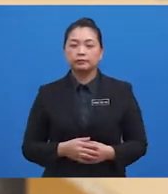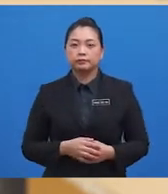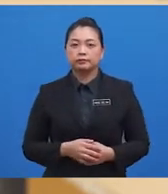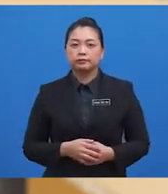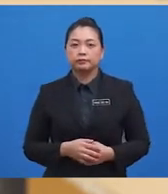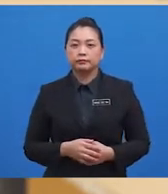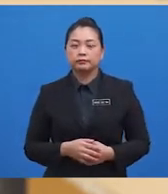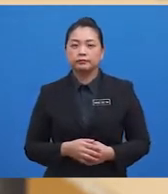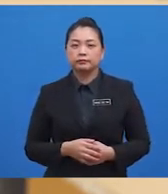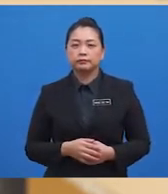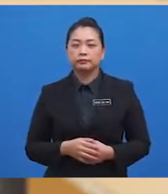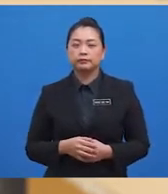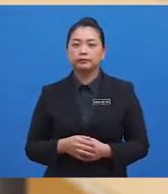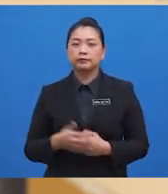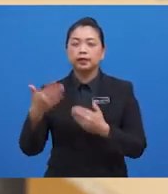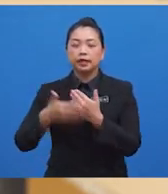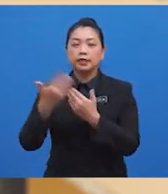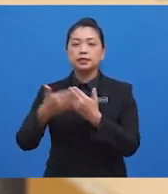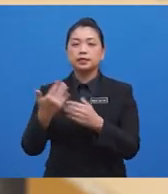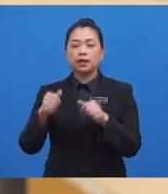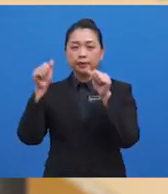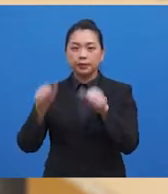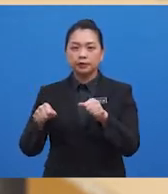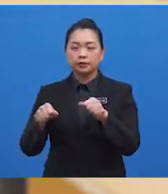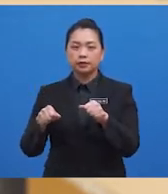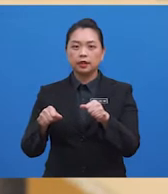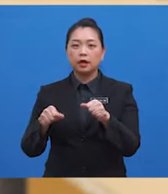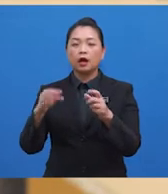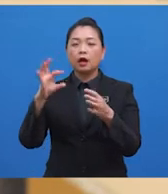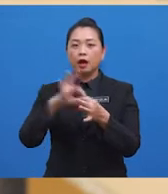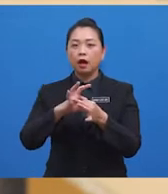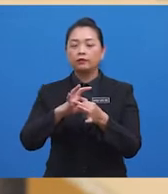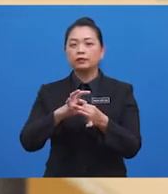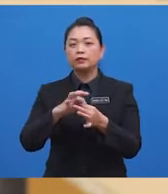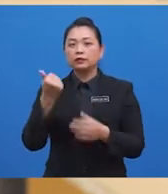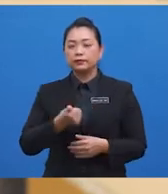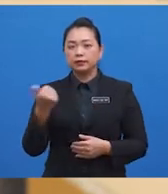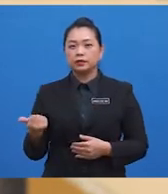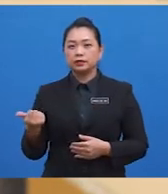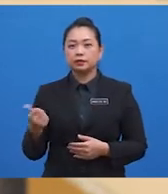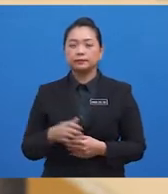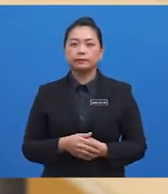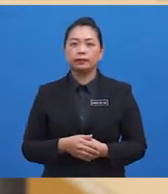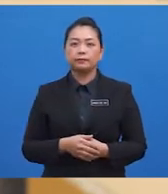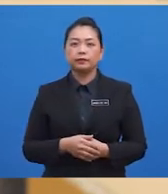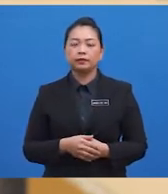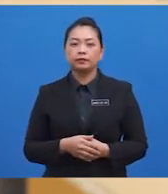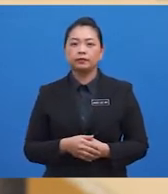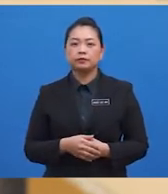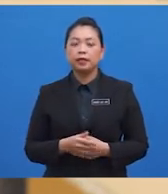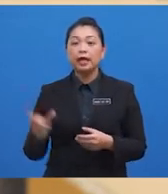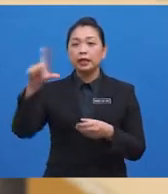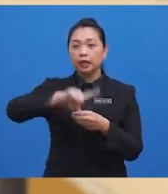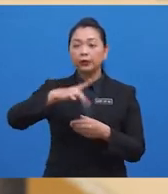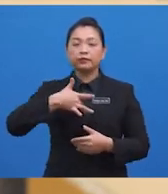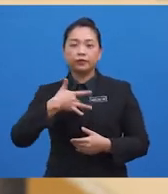First gap, the easy availability of these devices, alluring advertisements of various e-liquid flavours